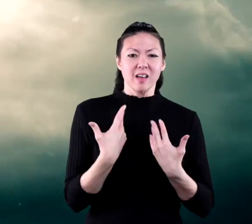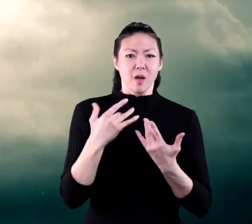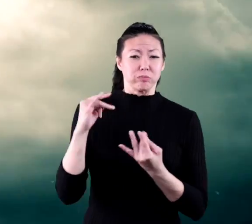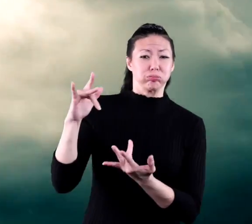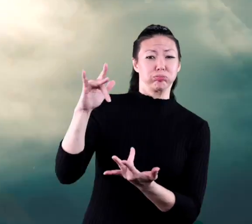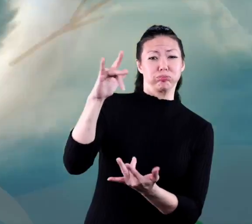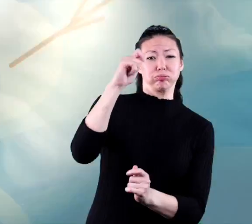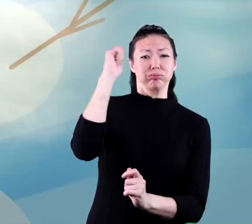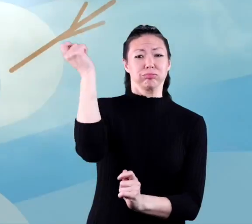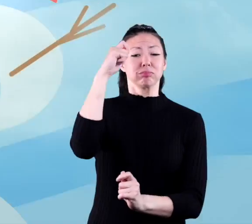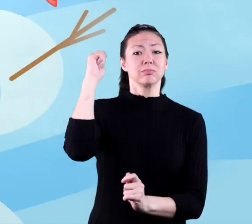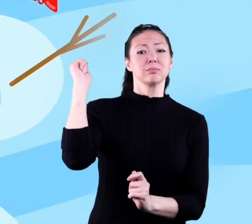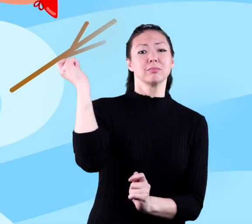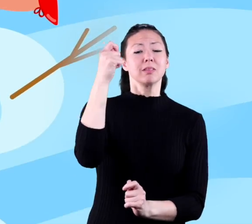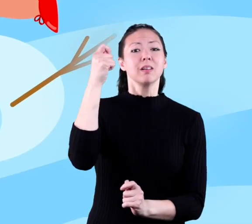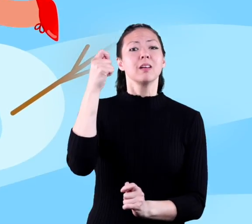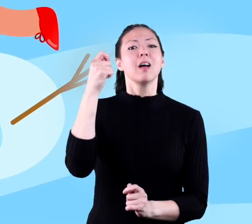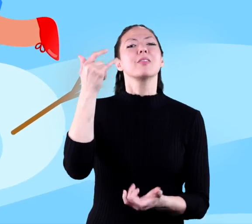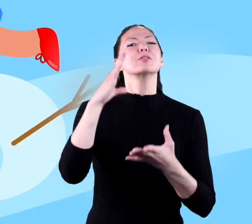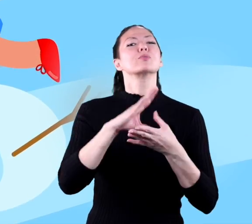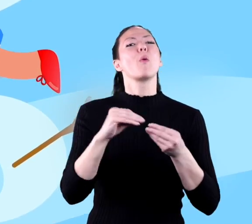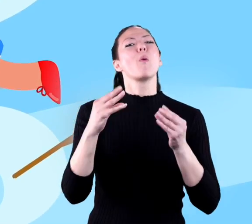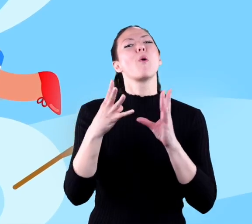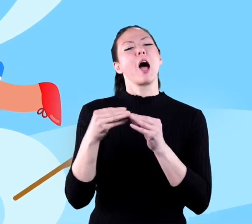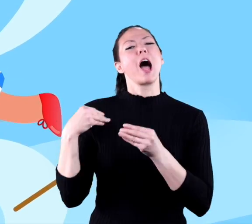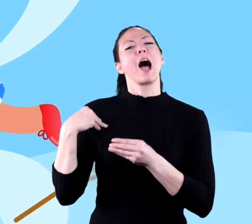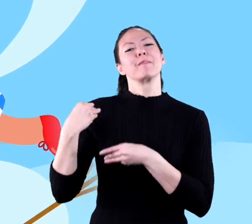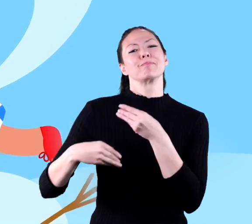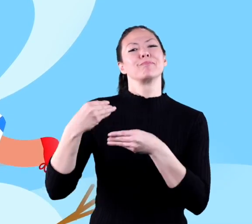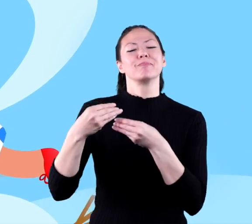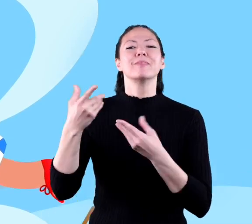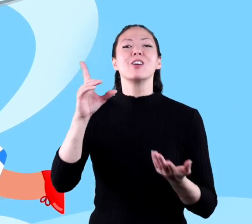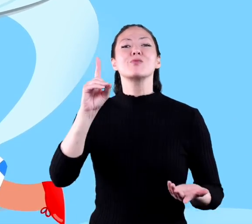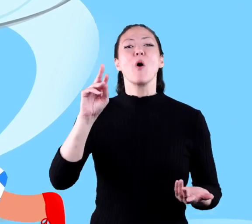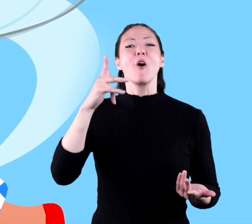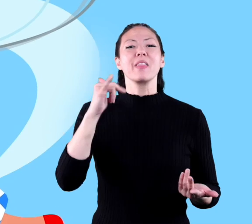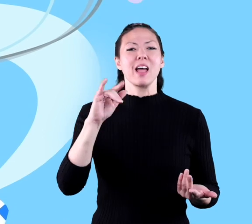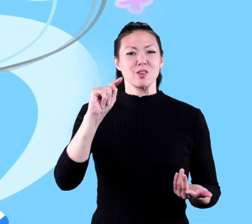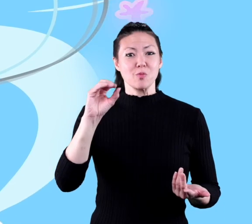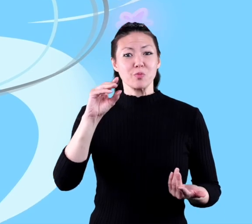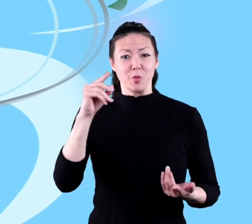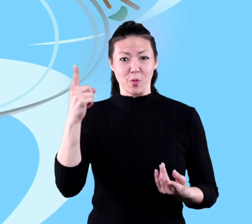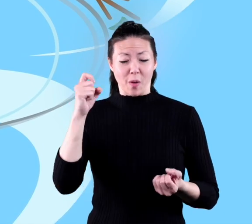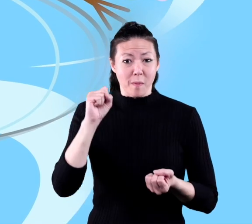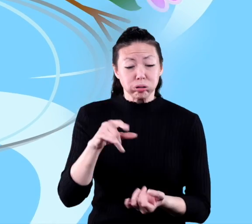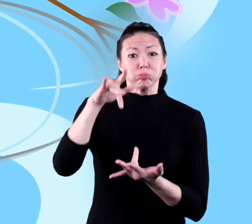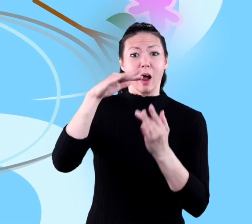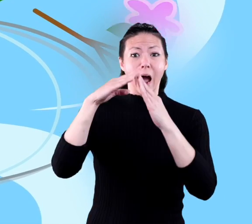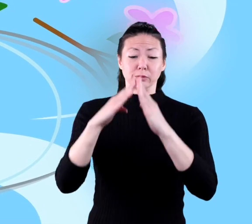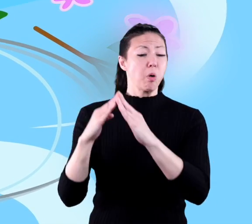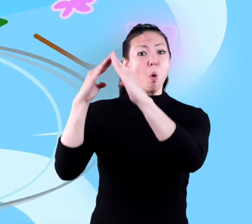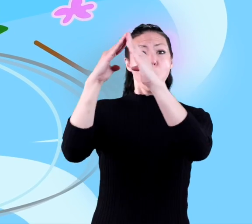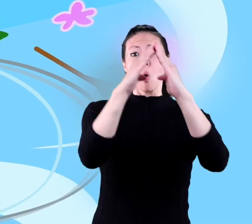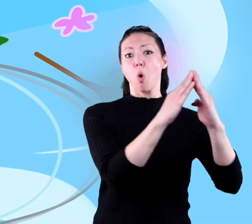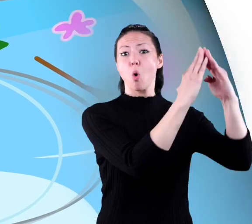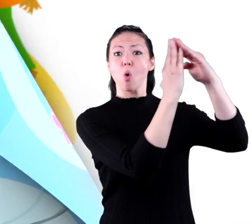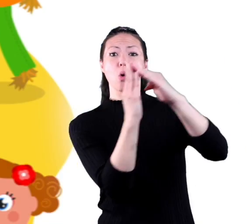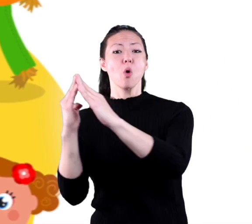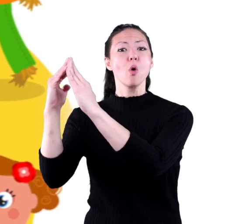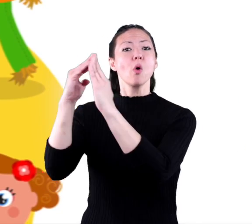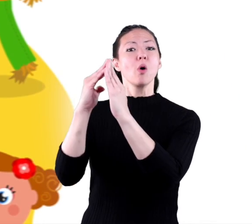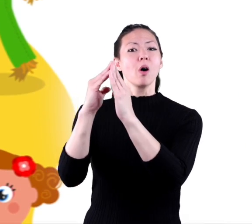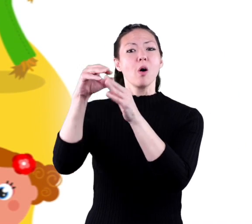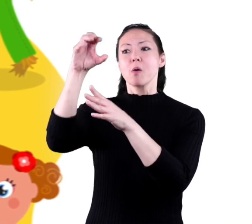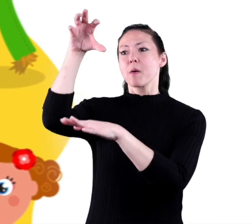it petered out. And the story is told about how Dorothy and Toto were picked up in their house by a beast of a tornado